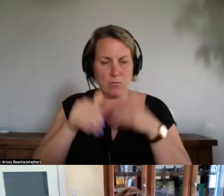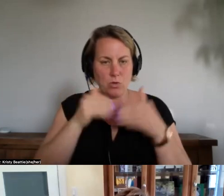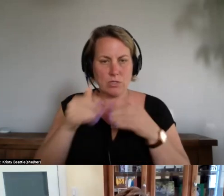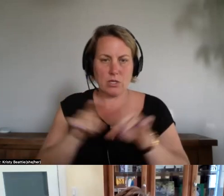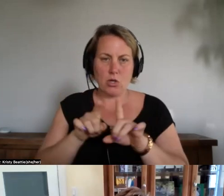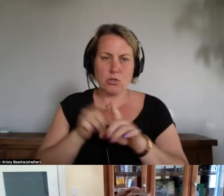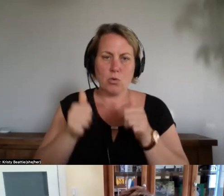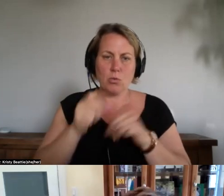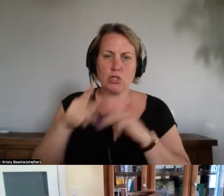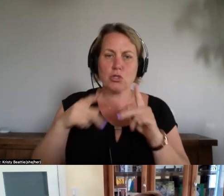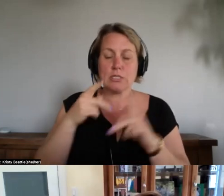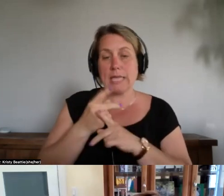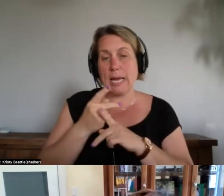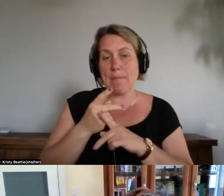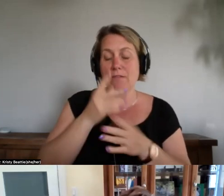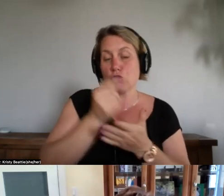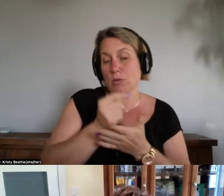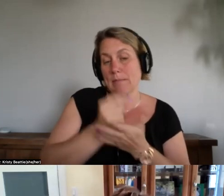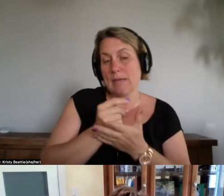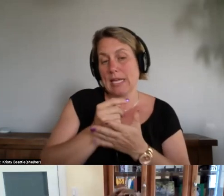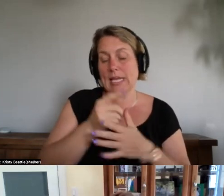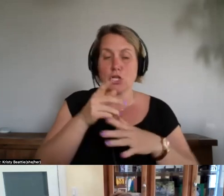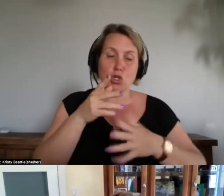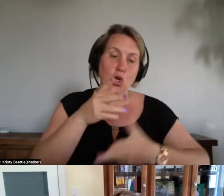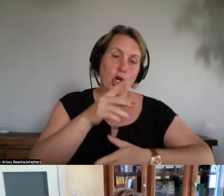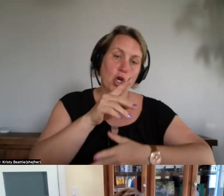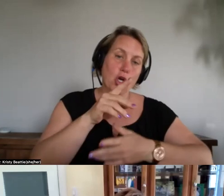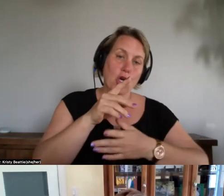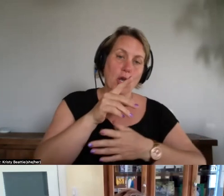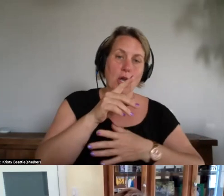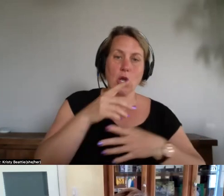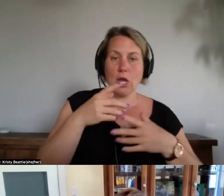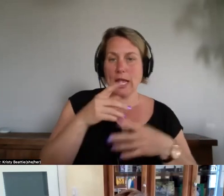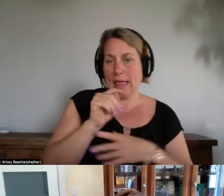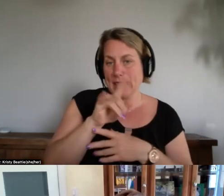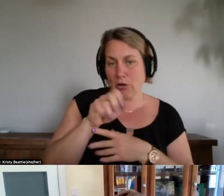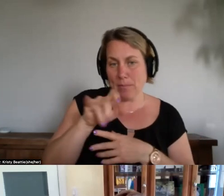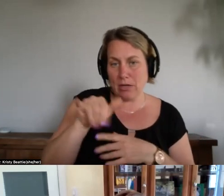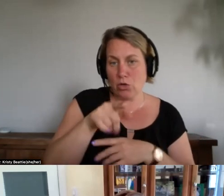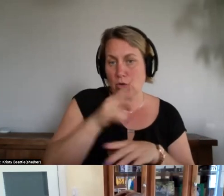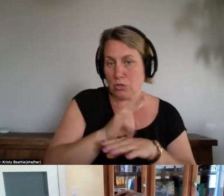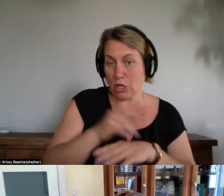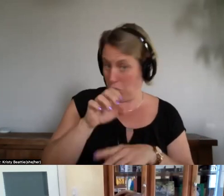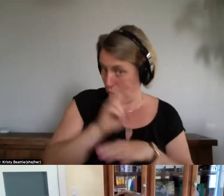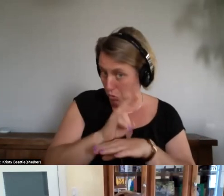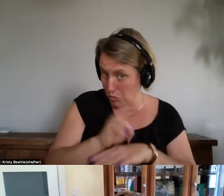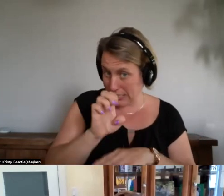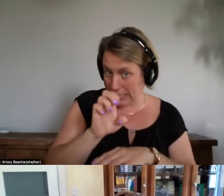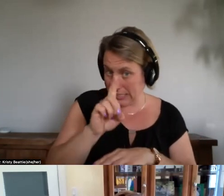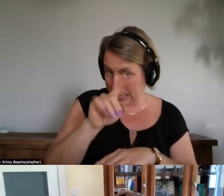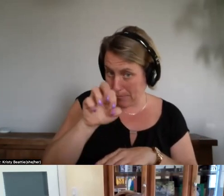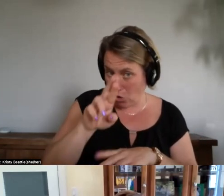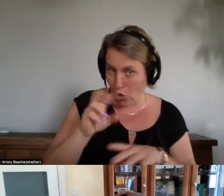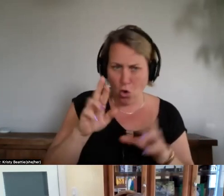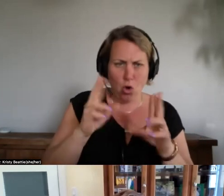treatment or therapy are you using are you using edmr or are you using something else yeah i don't